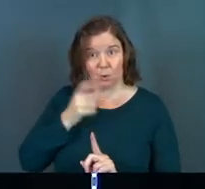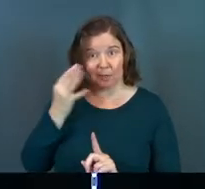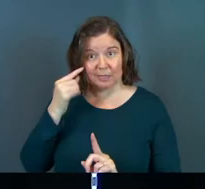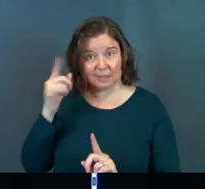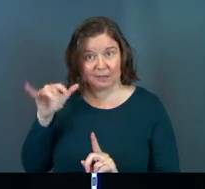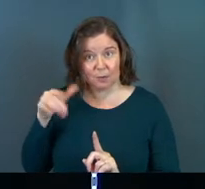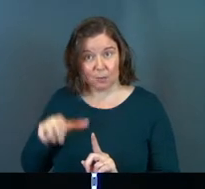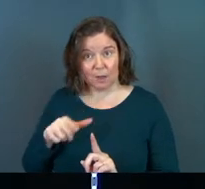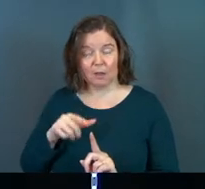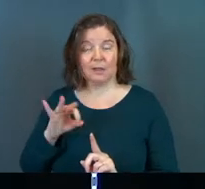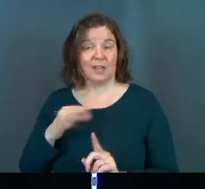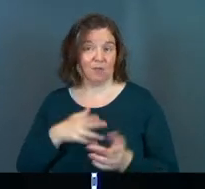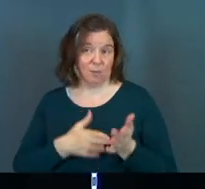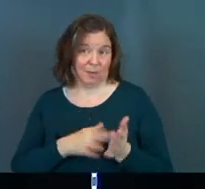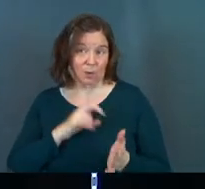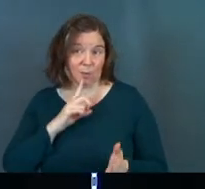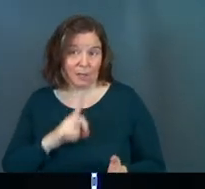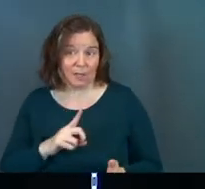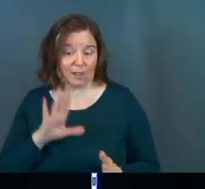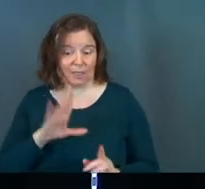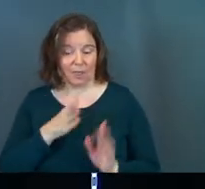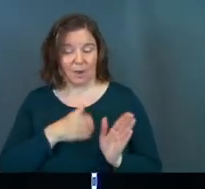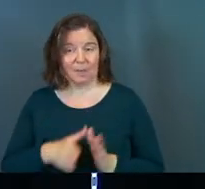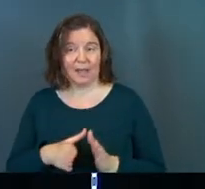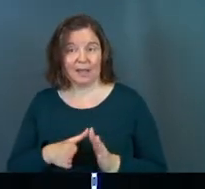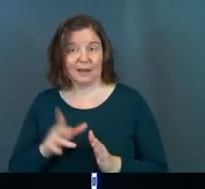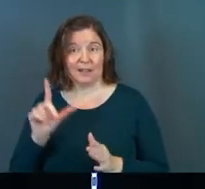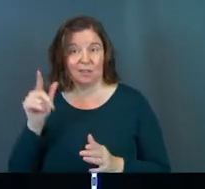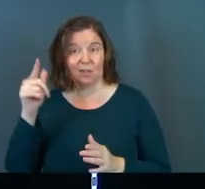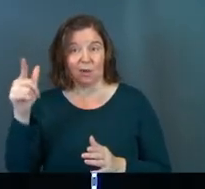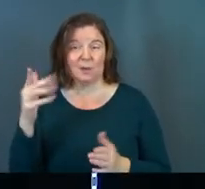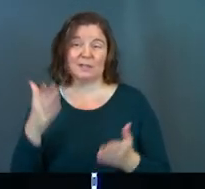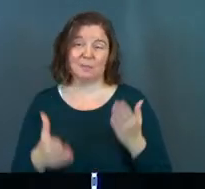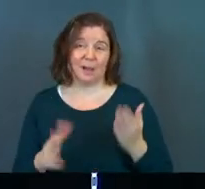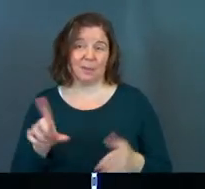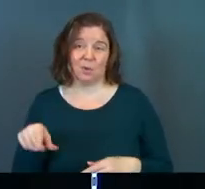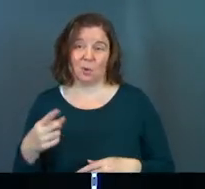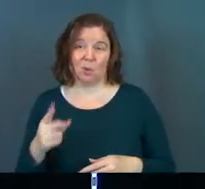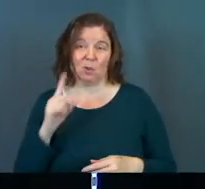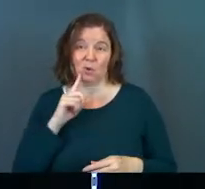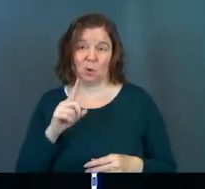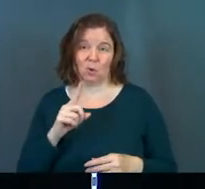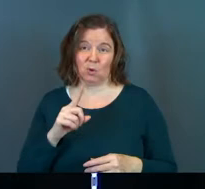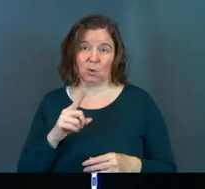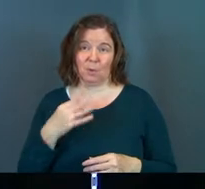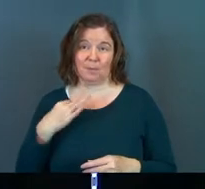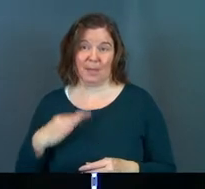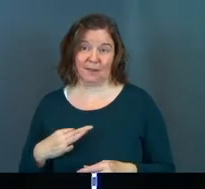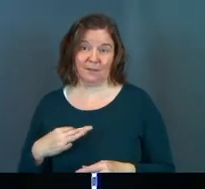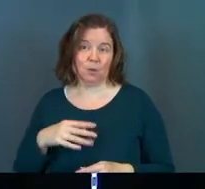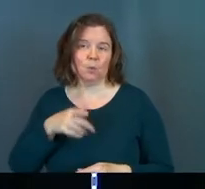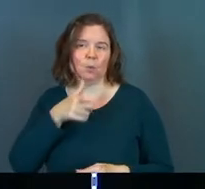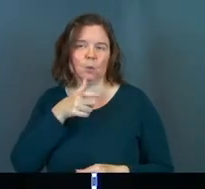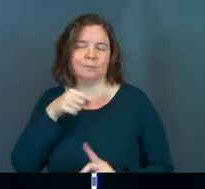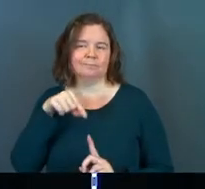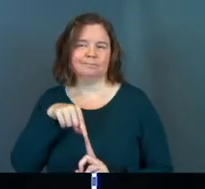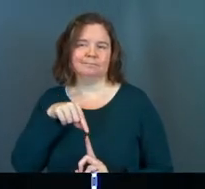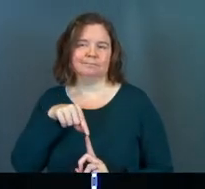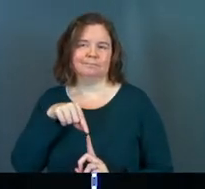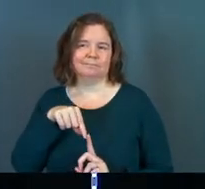planner, if we're being real, their plan in the long run is probably only going to go to benefit them.